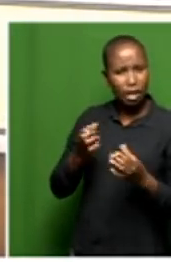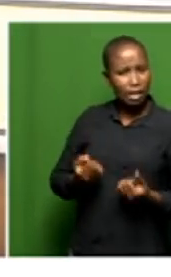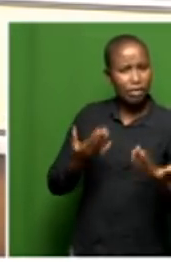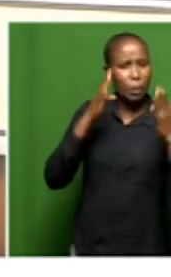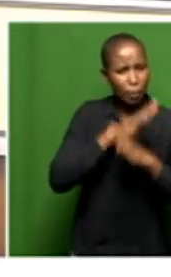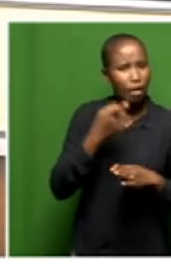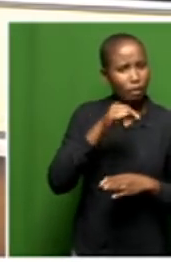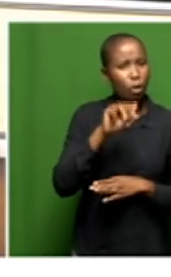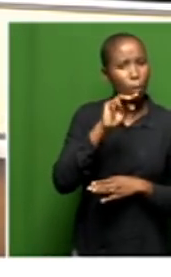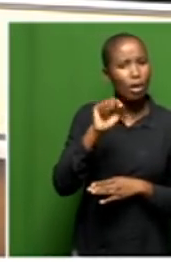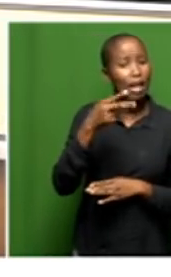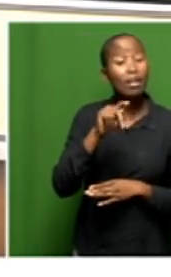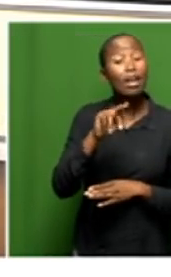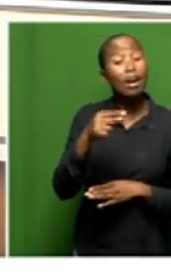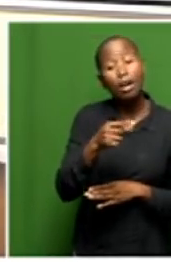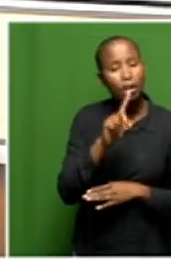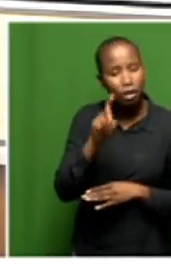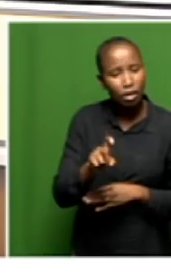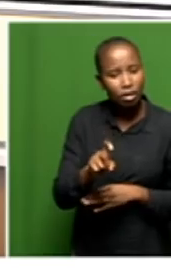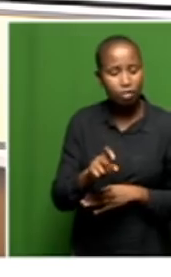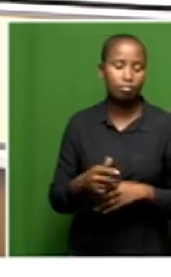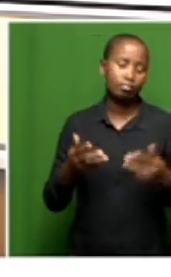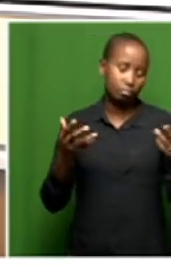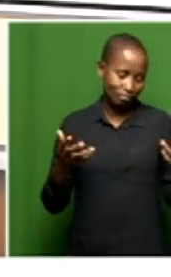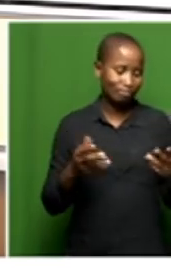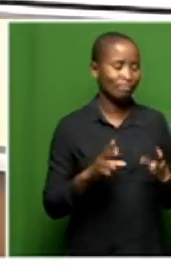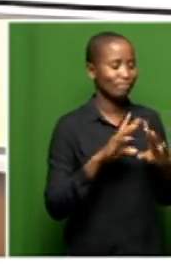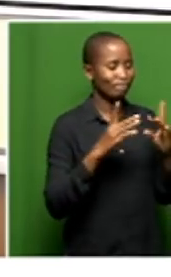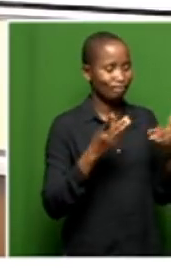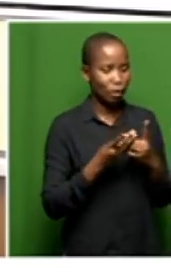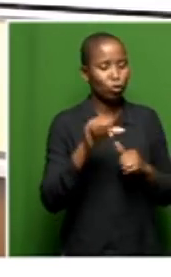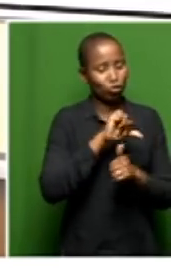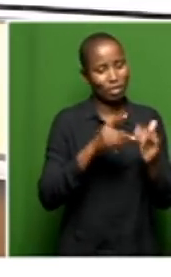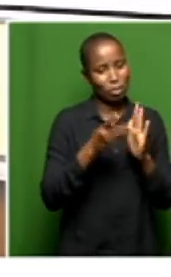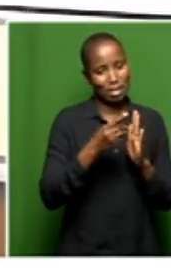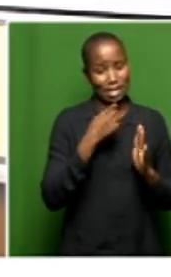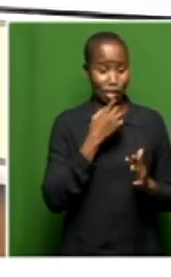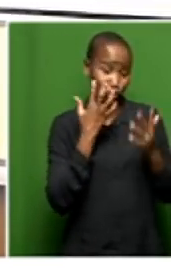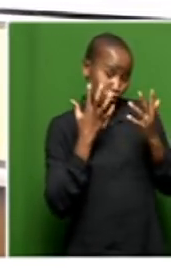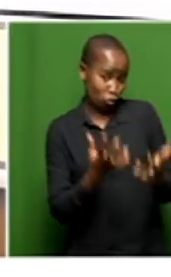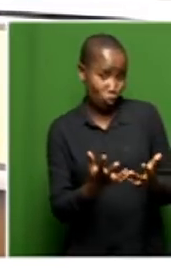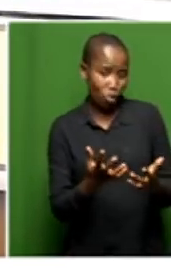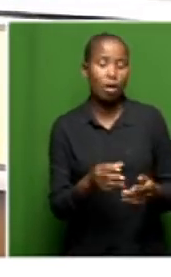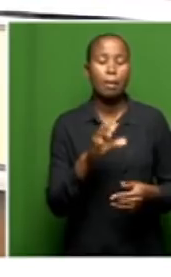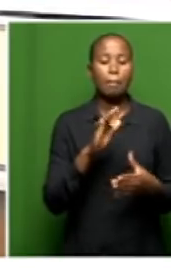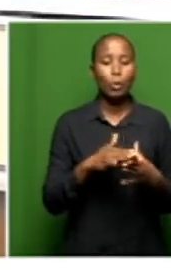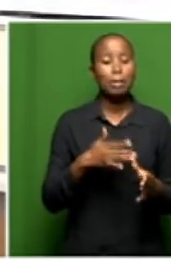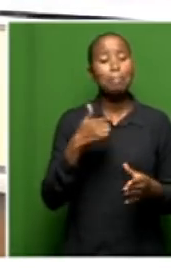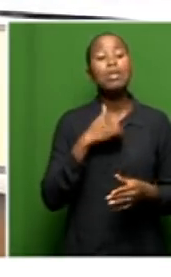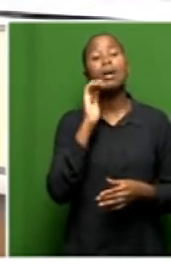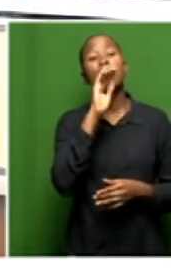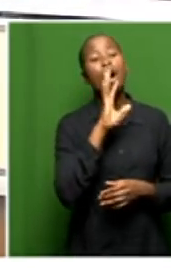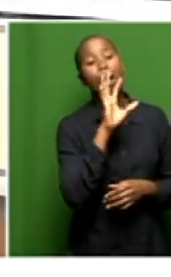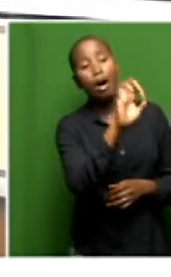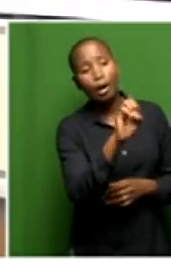to Muslakeng? That is how the Department of Social Development set it out, because my request to them was to